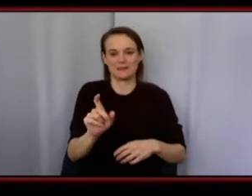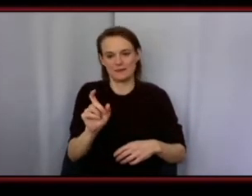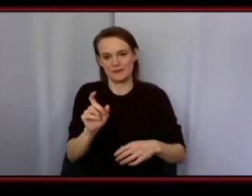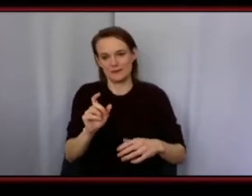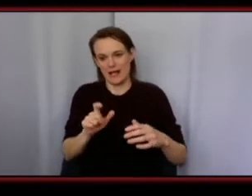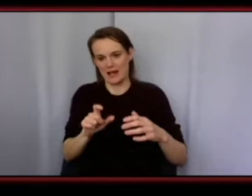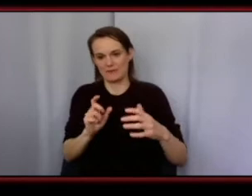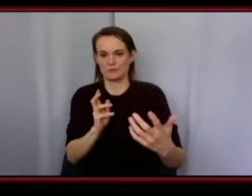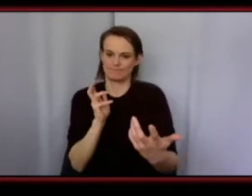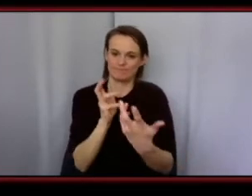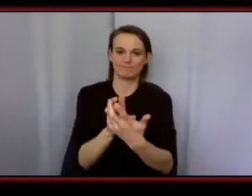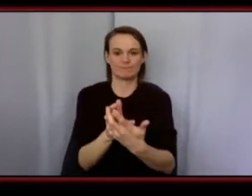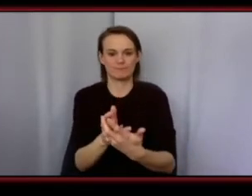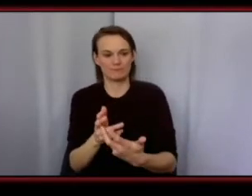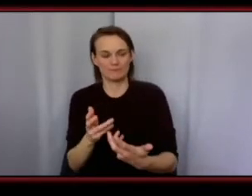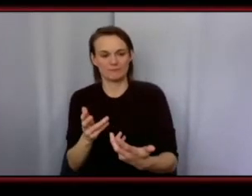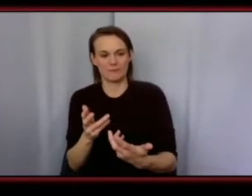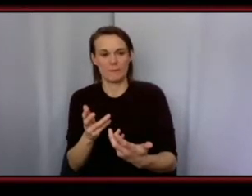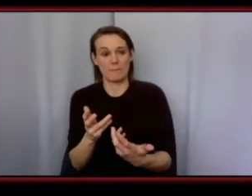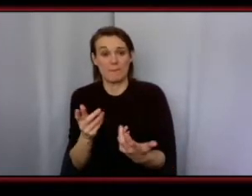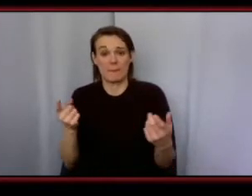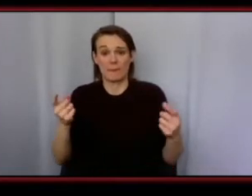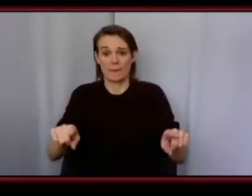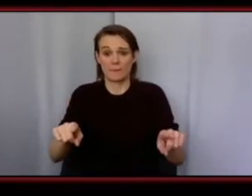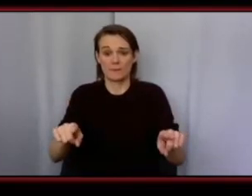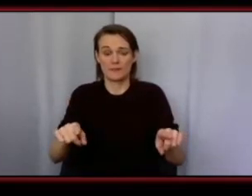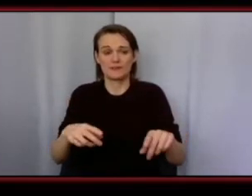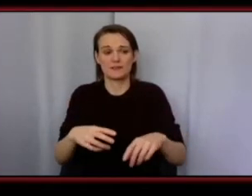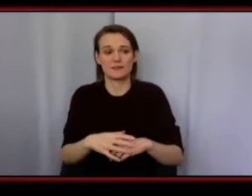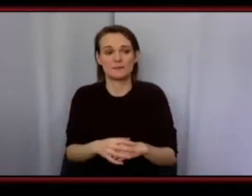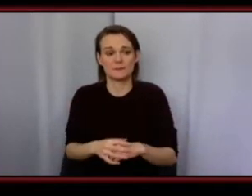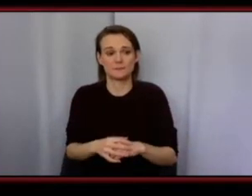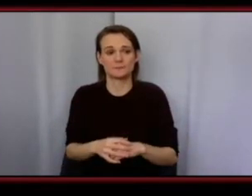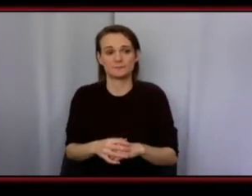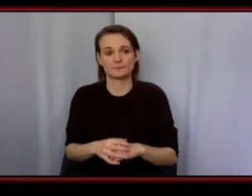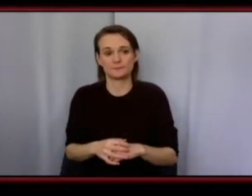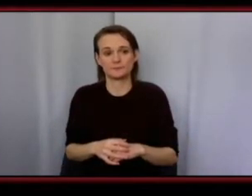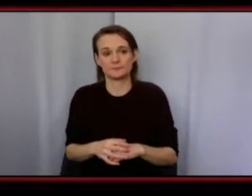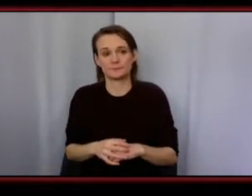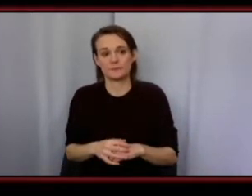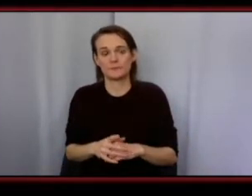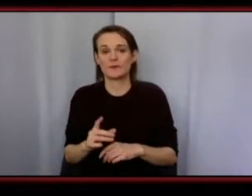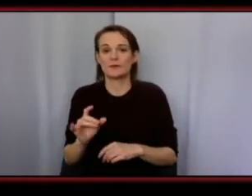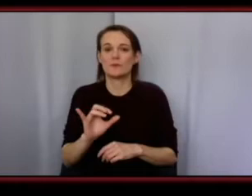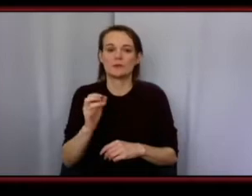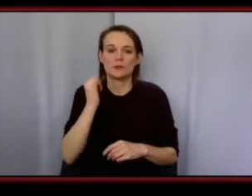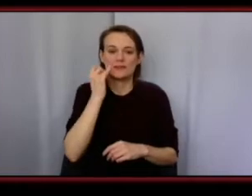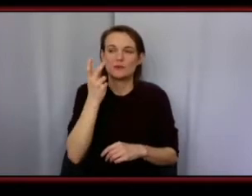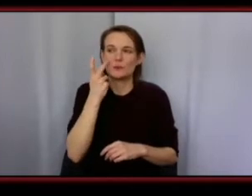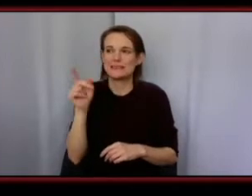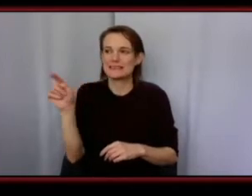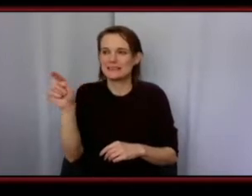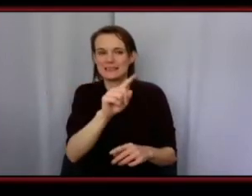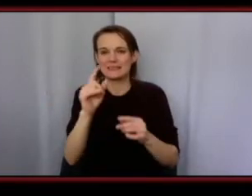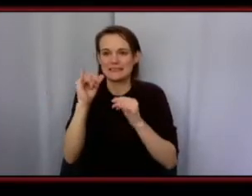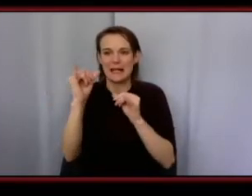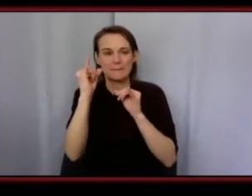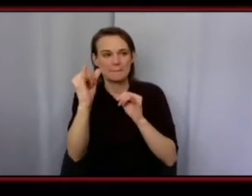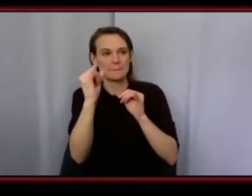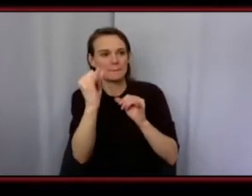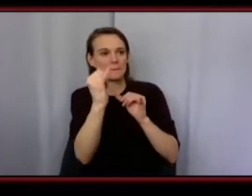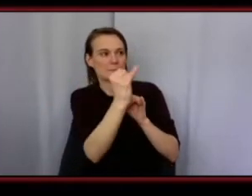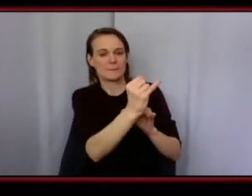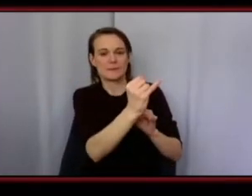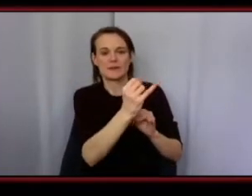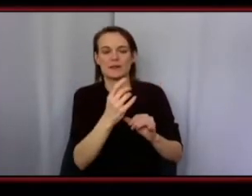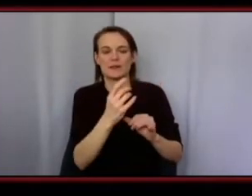and i think similar to uh seeing people that look like you it was i wanted to see products that